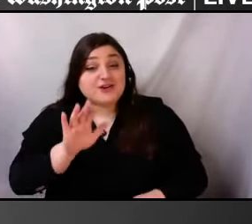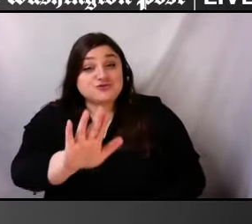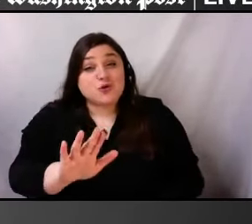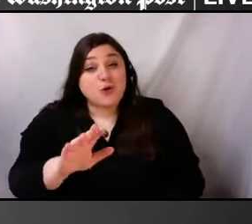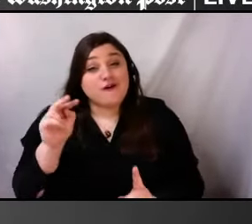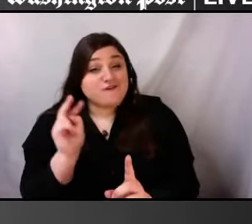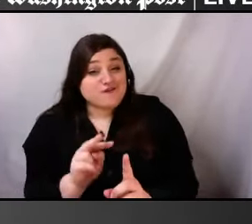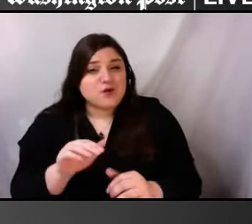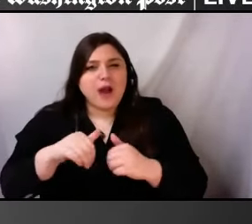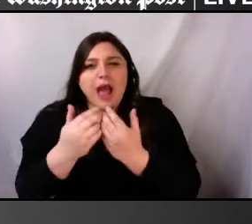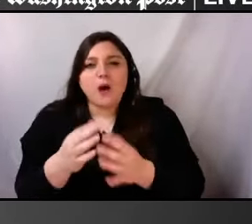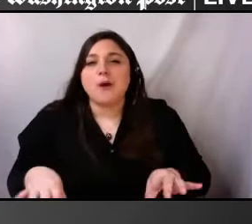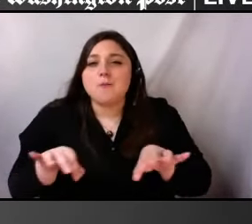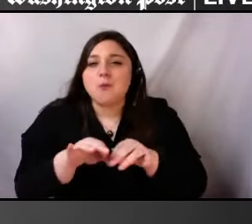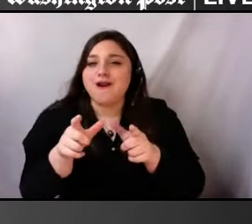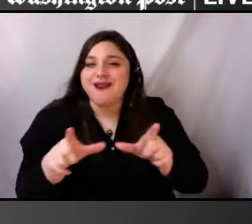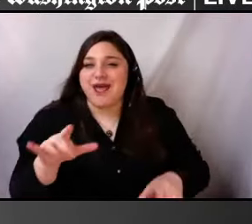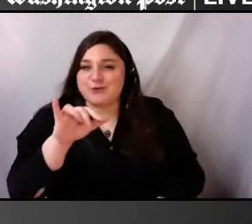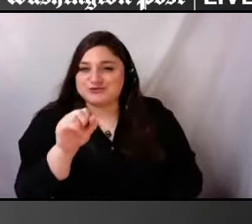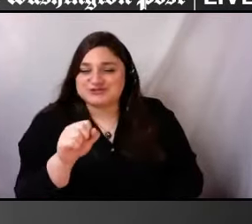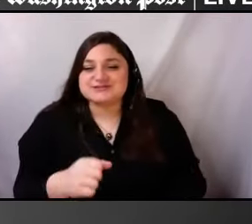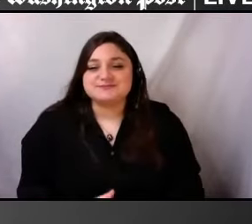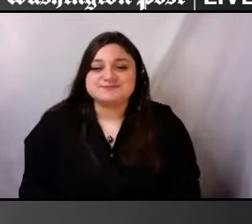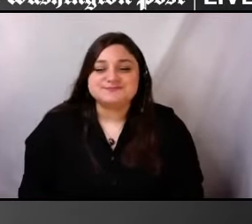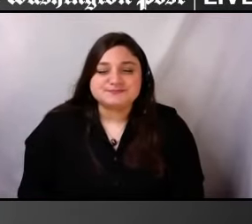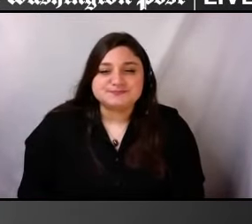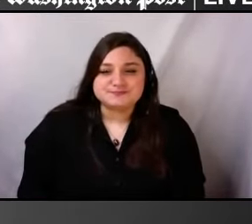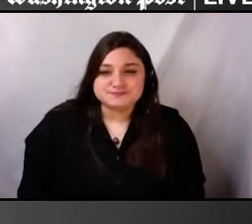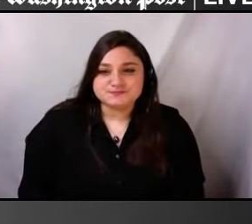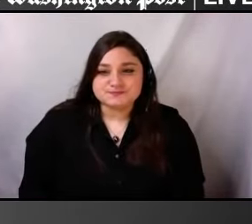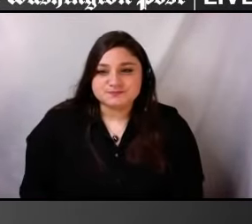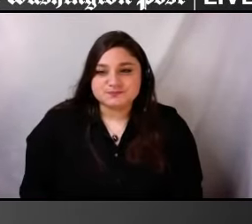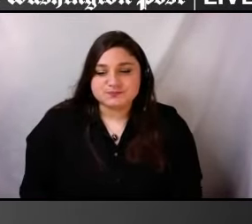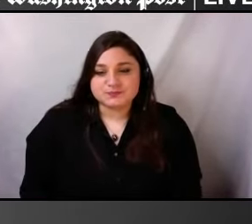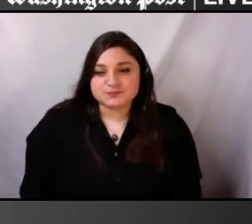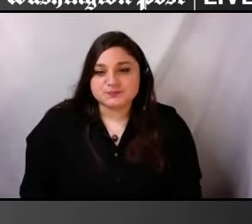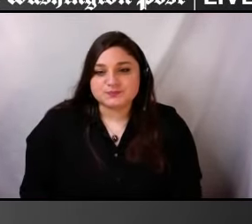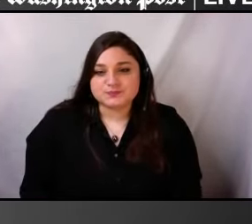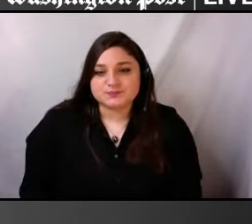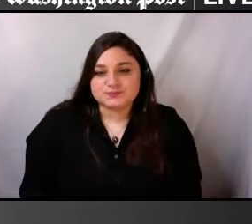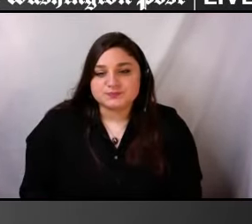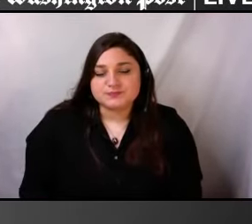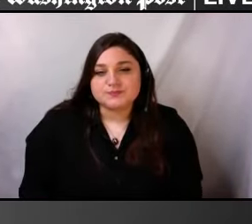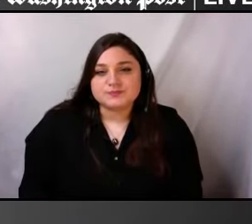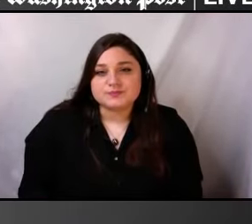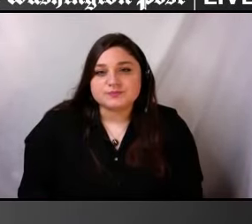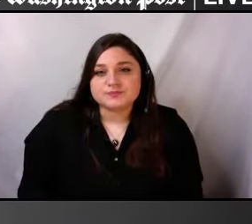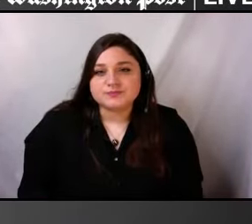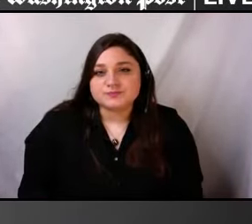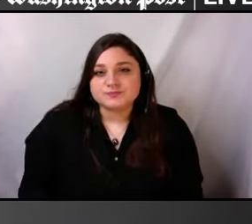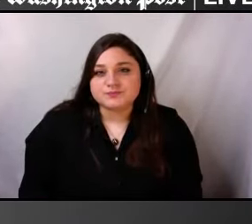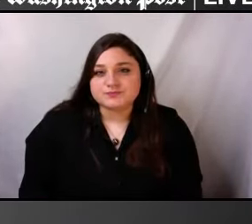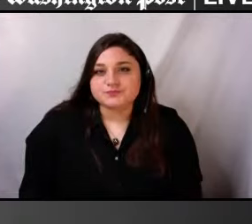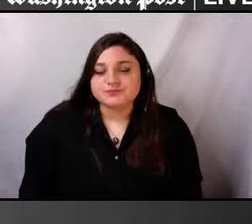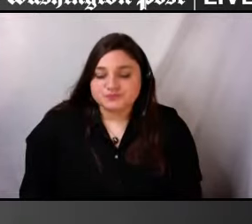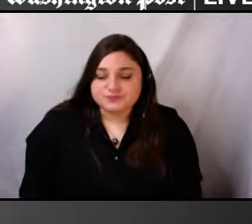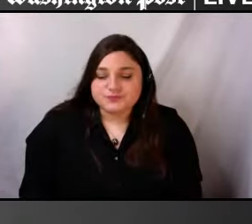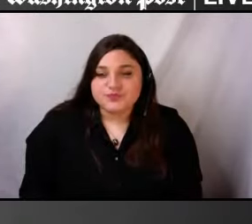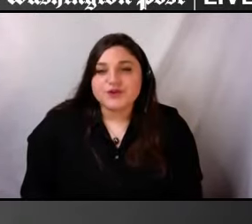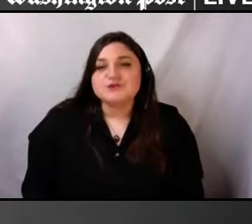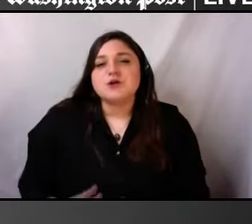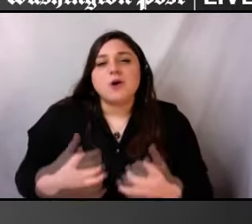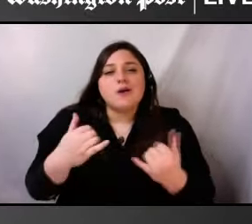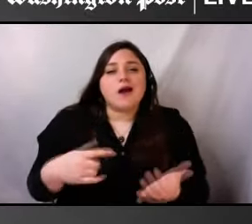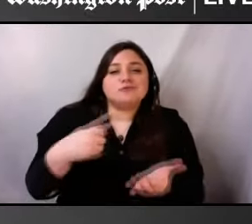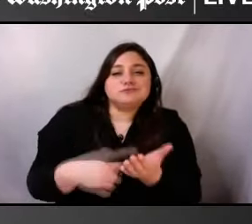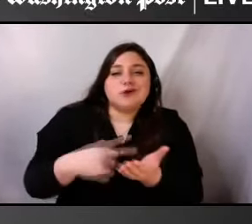So with regards to conversations about the intersection of disability and